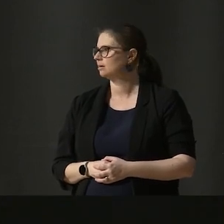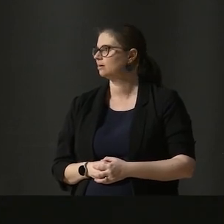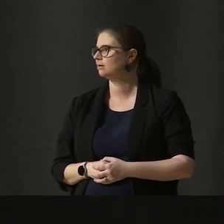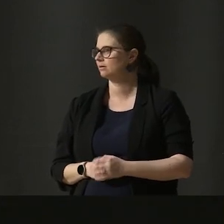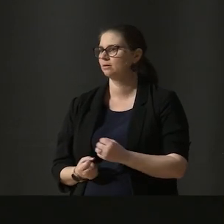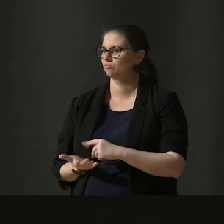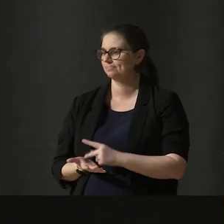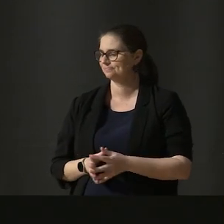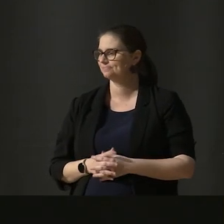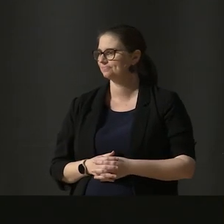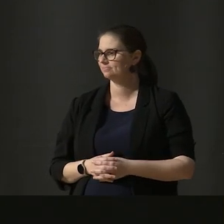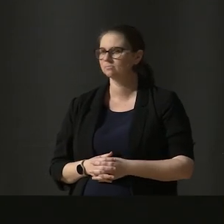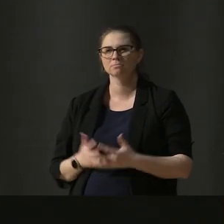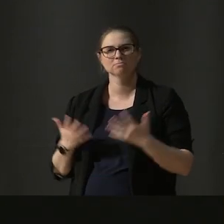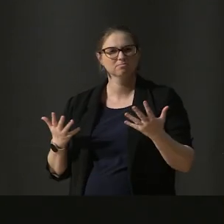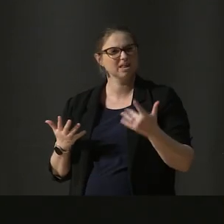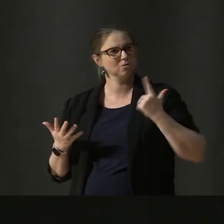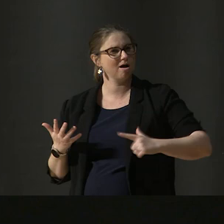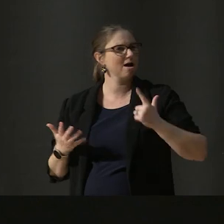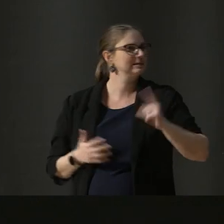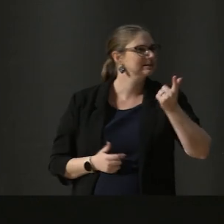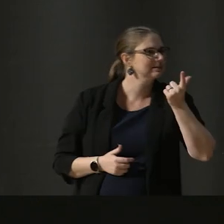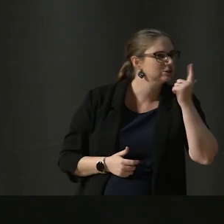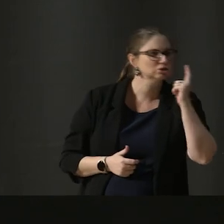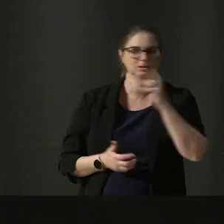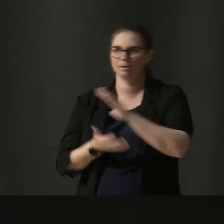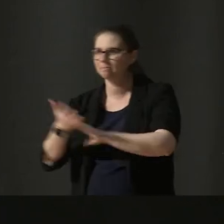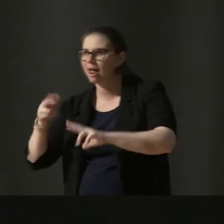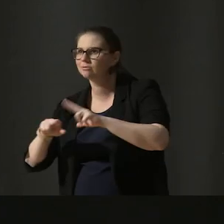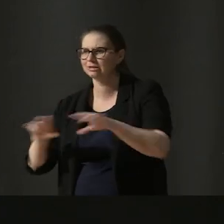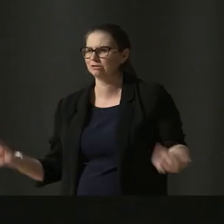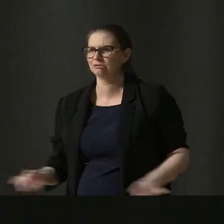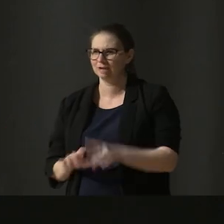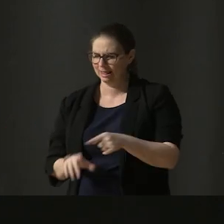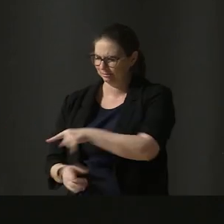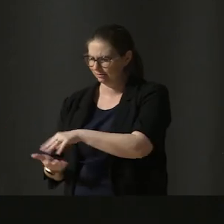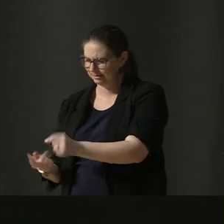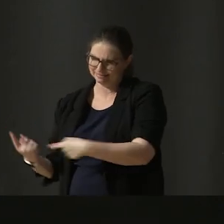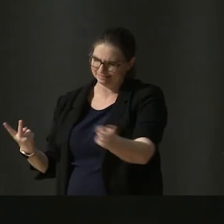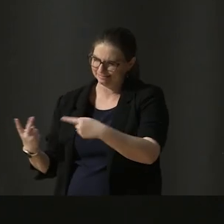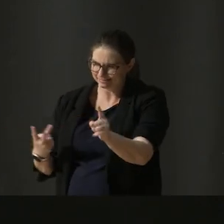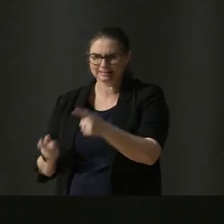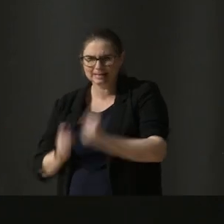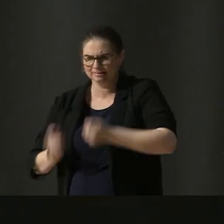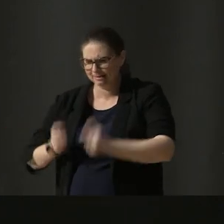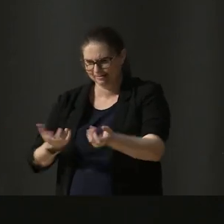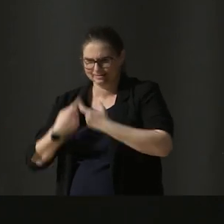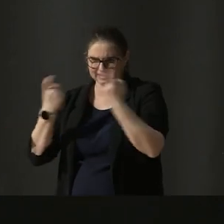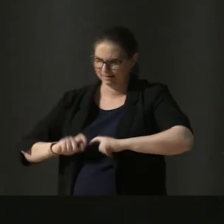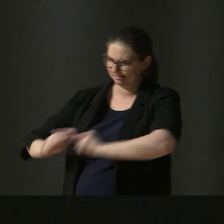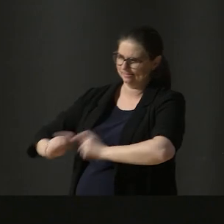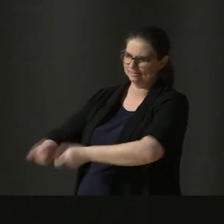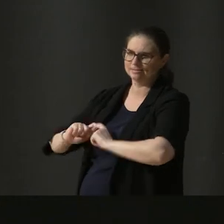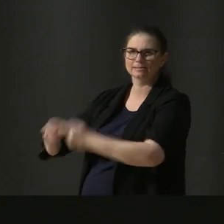It's no wonder why teachers and parents all over Australia are shoving their kids through exams to collect more certificates.